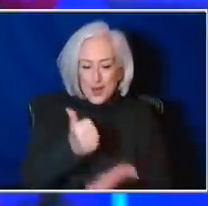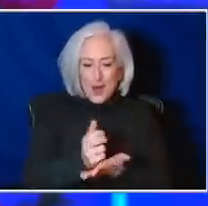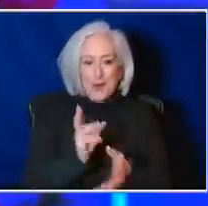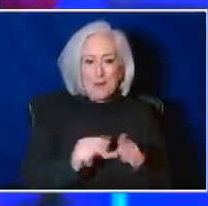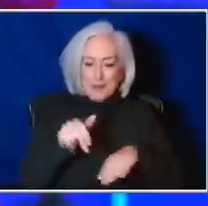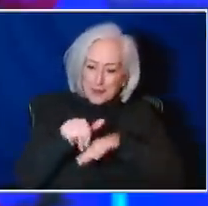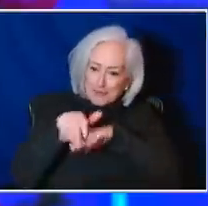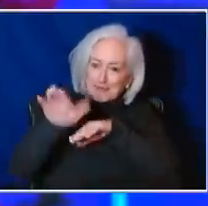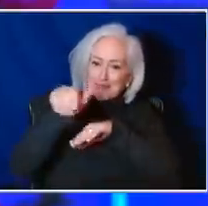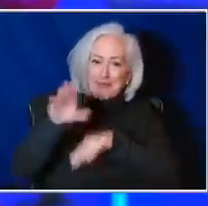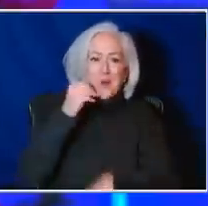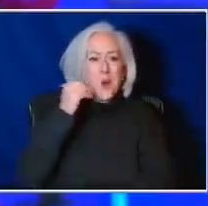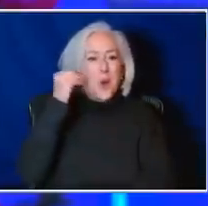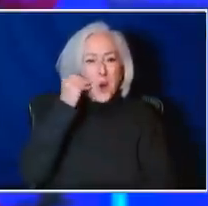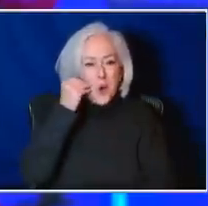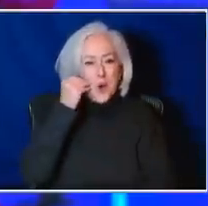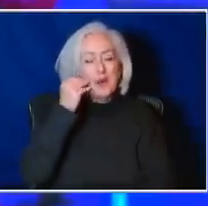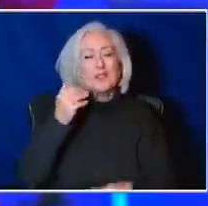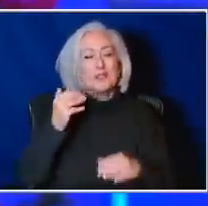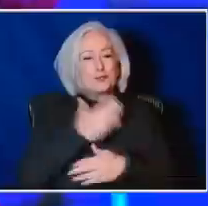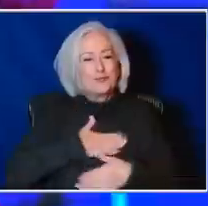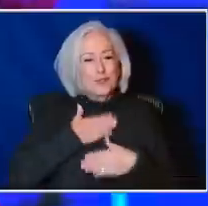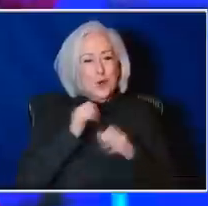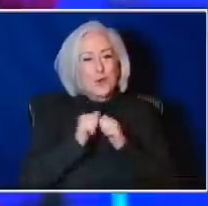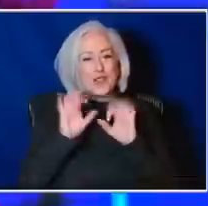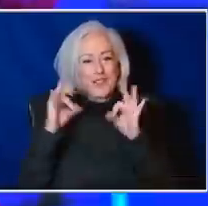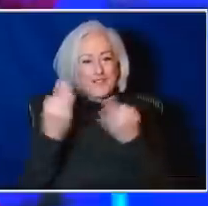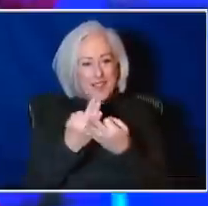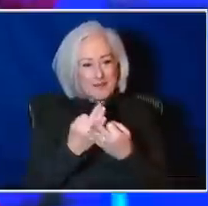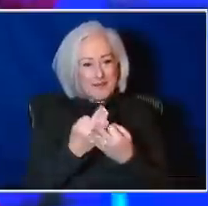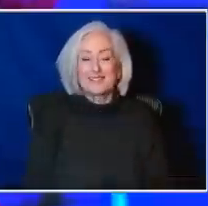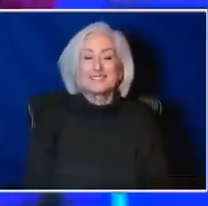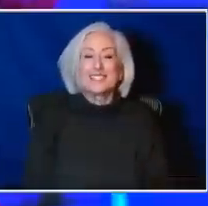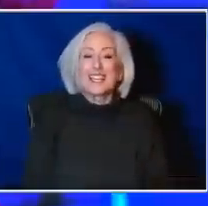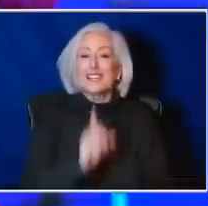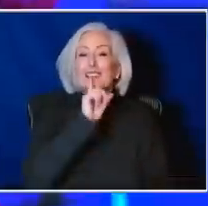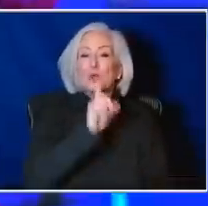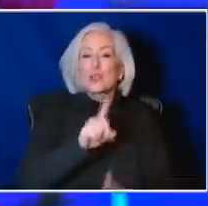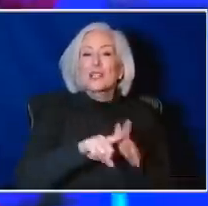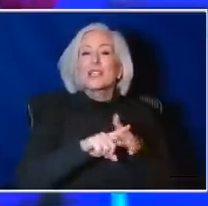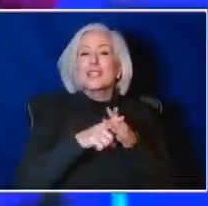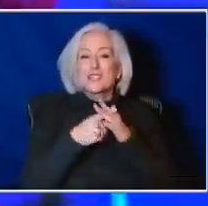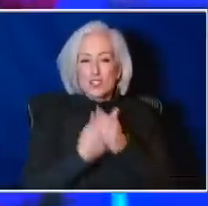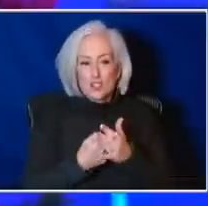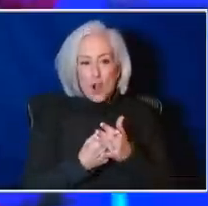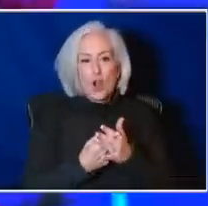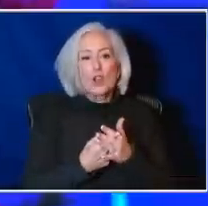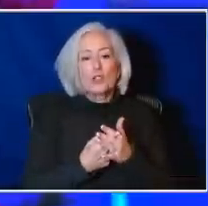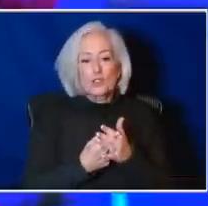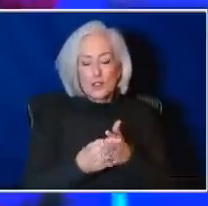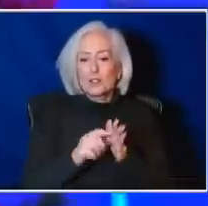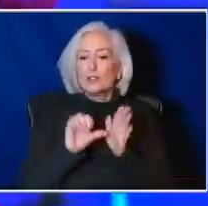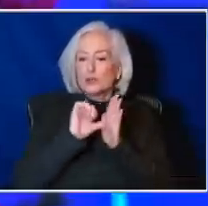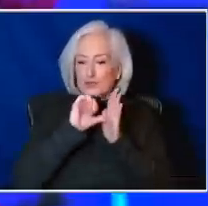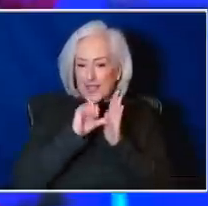loved ones. But I would say it really does start. We need to continue to endorse the fact of what we heard about, what Dr. Pullen talked about. Be up to date